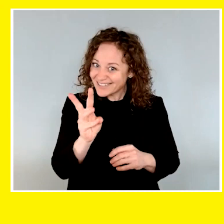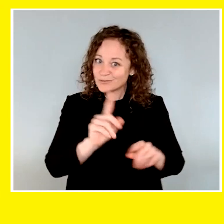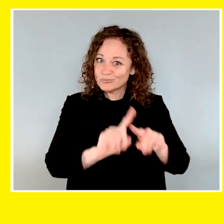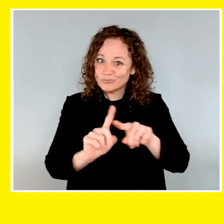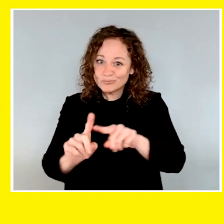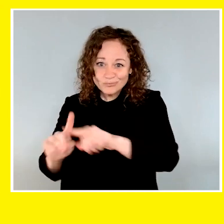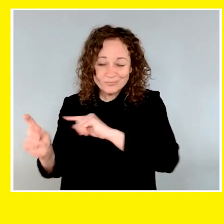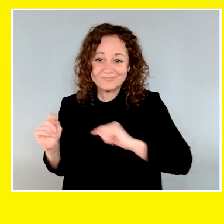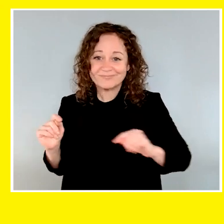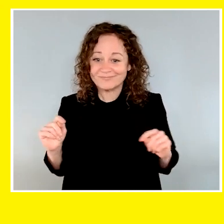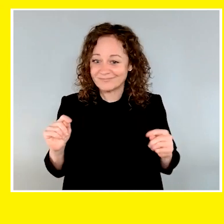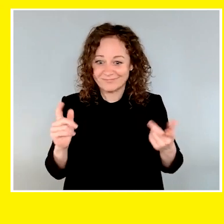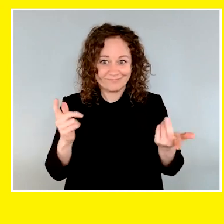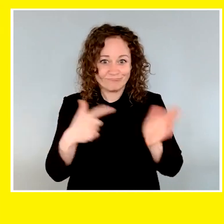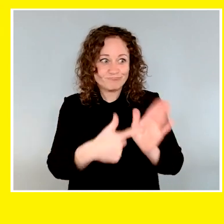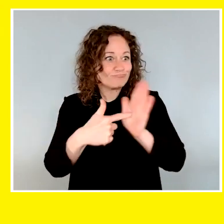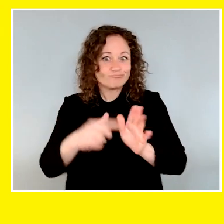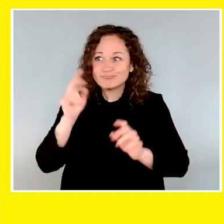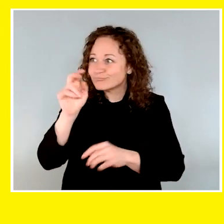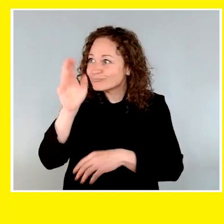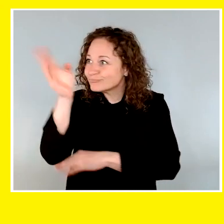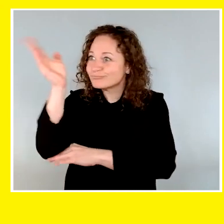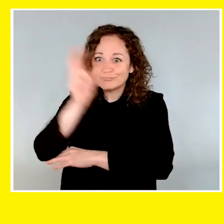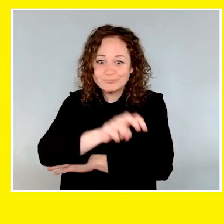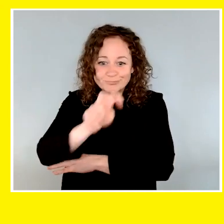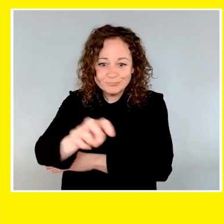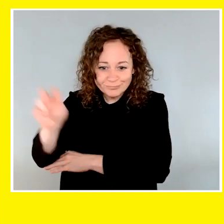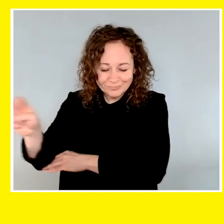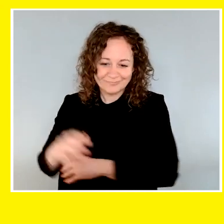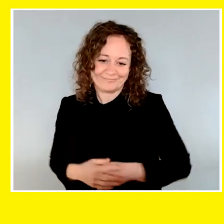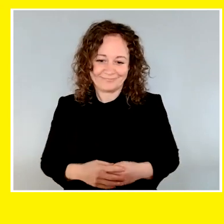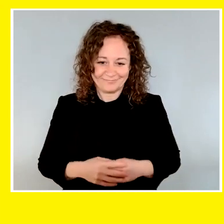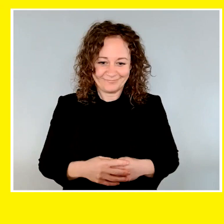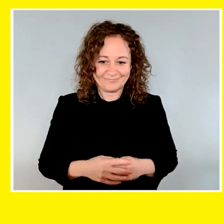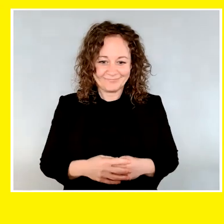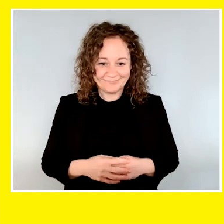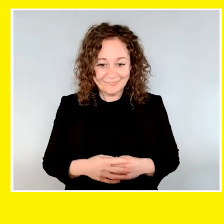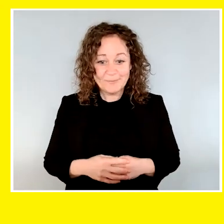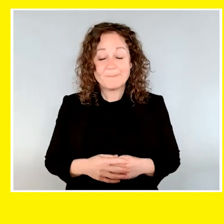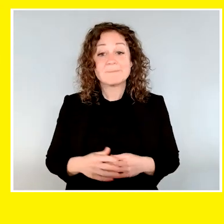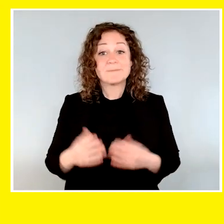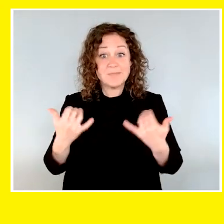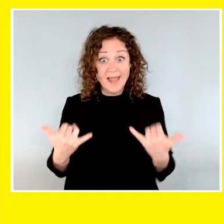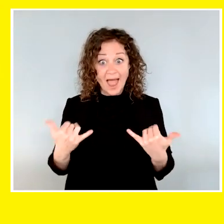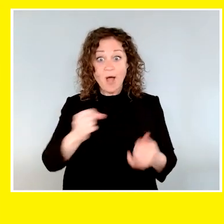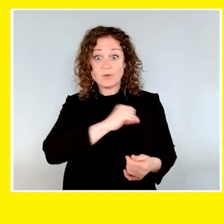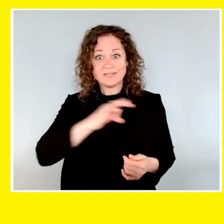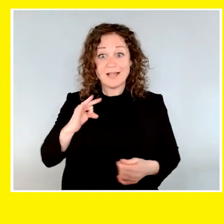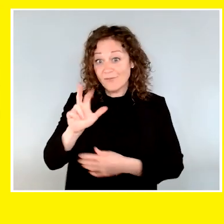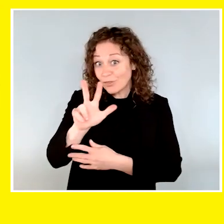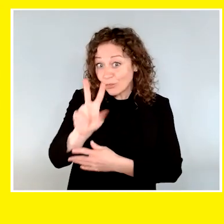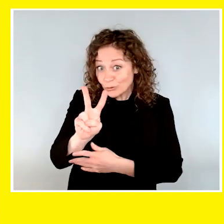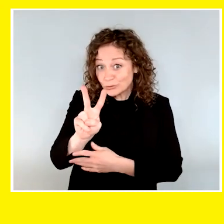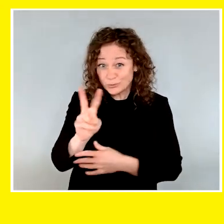ambassador dog partnerships promoting CNIB Guide Dogs at every opportunity. We have 32